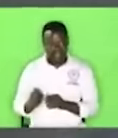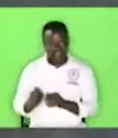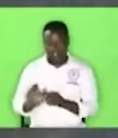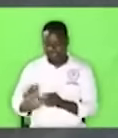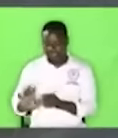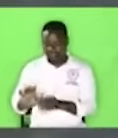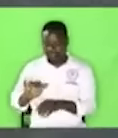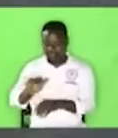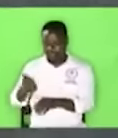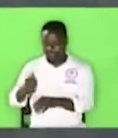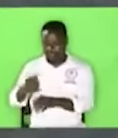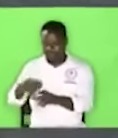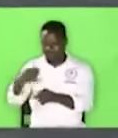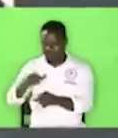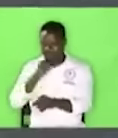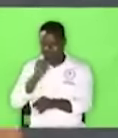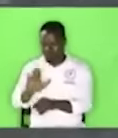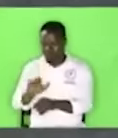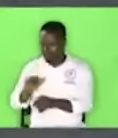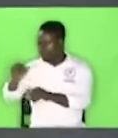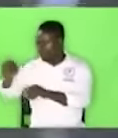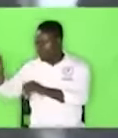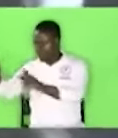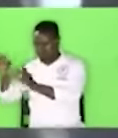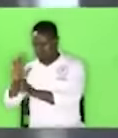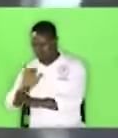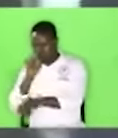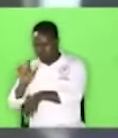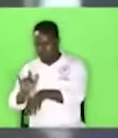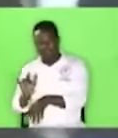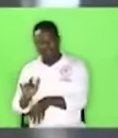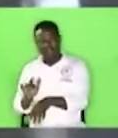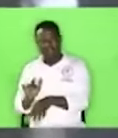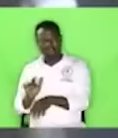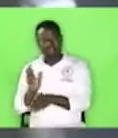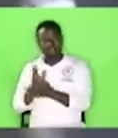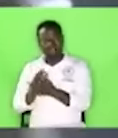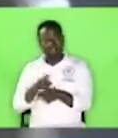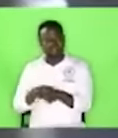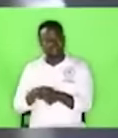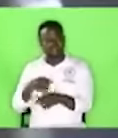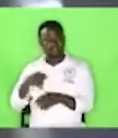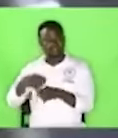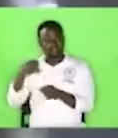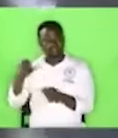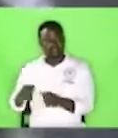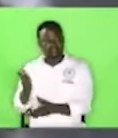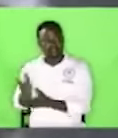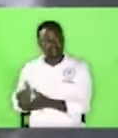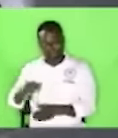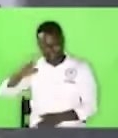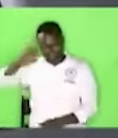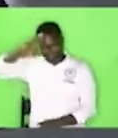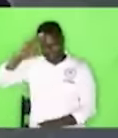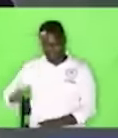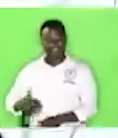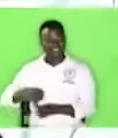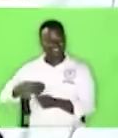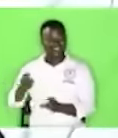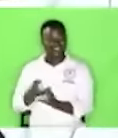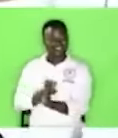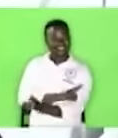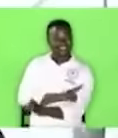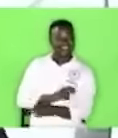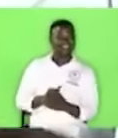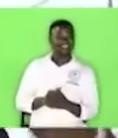that pen belongs to so-so and so. Sometimes you just drop the pen, and then you salute the pen, and you go back like that